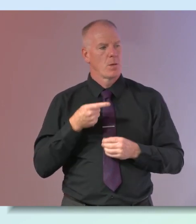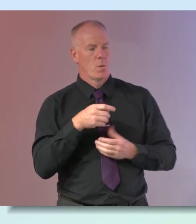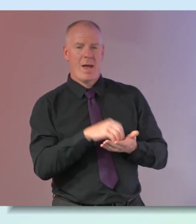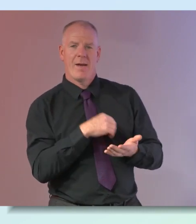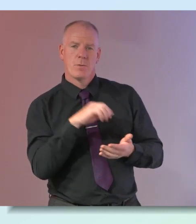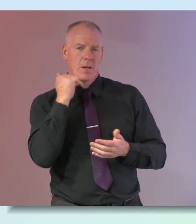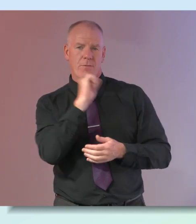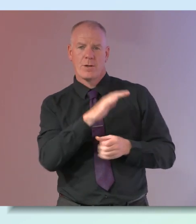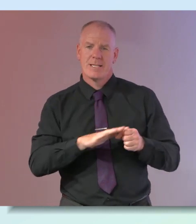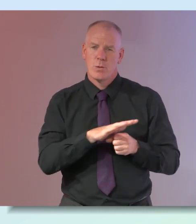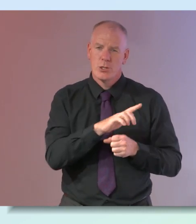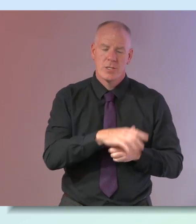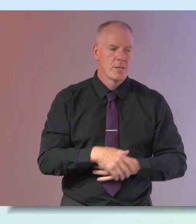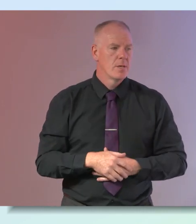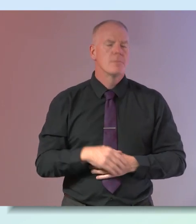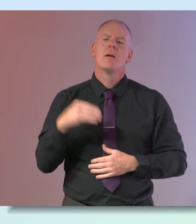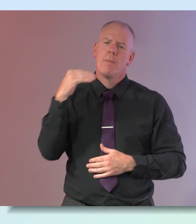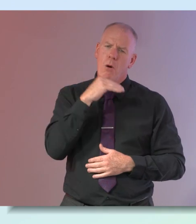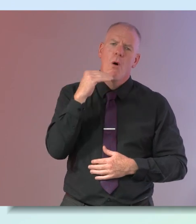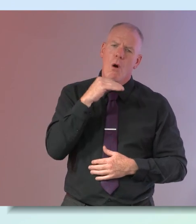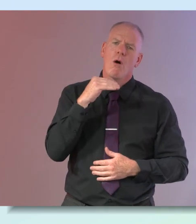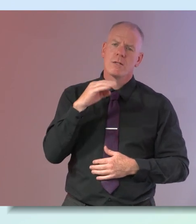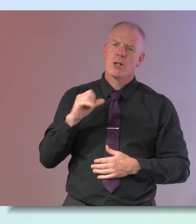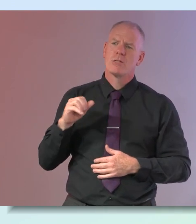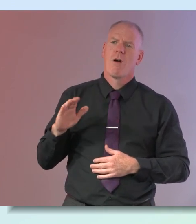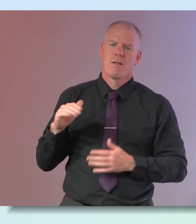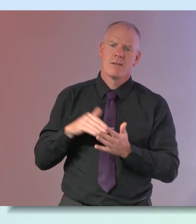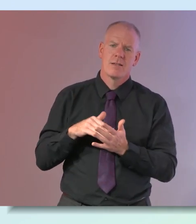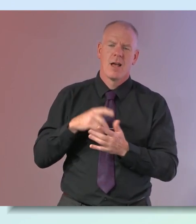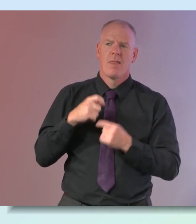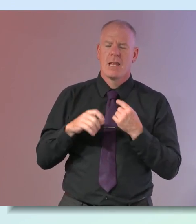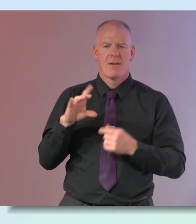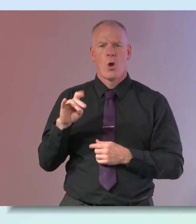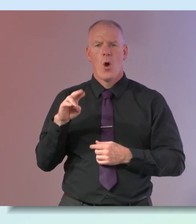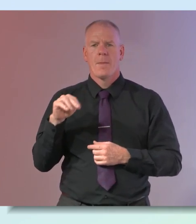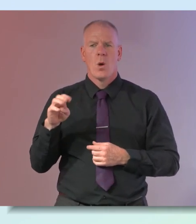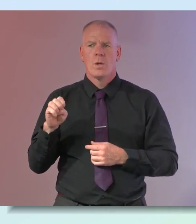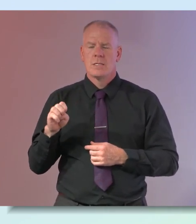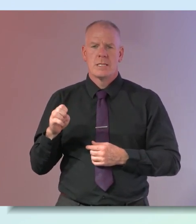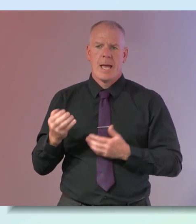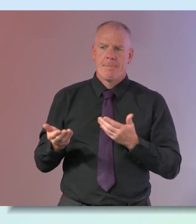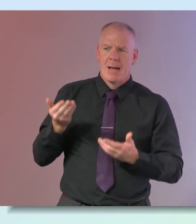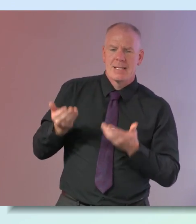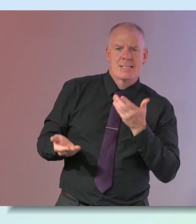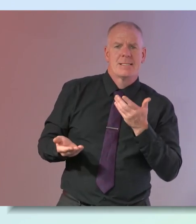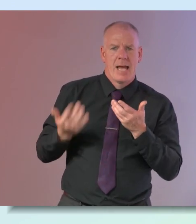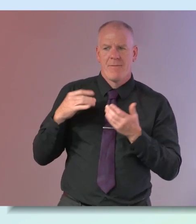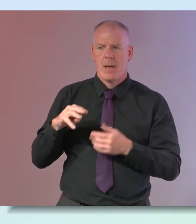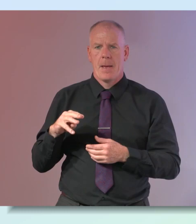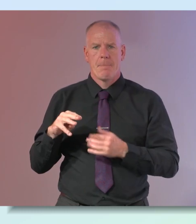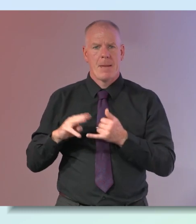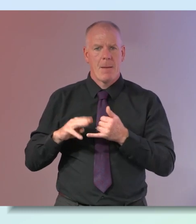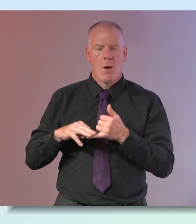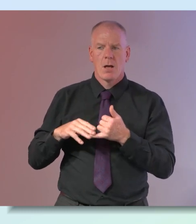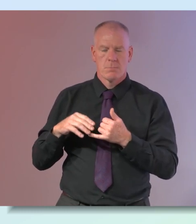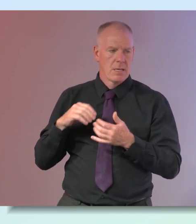with the yeah so it's important it's an important one yeah and then you have a hormone balance if there's menopause and i have to go i had to go through all of them